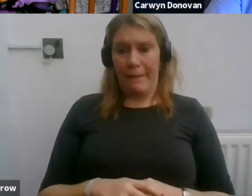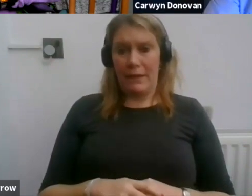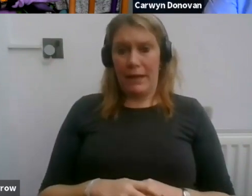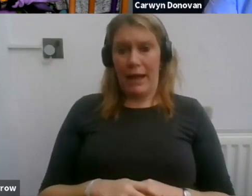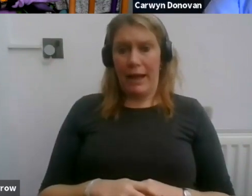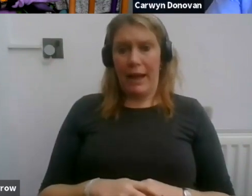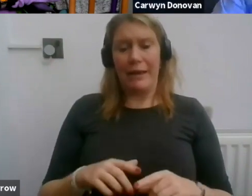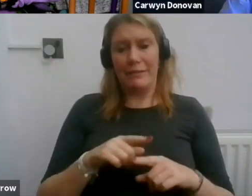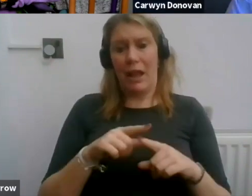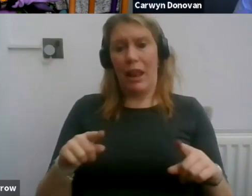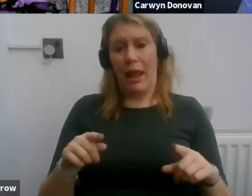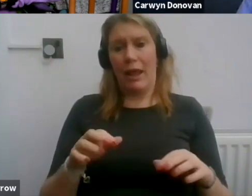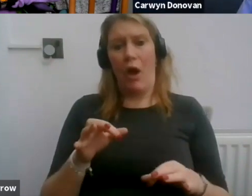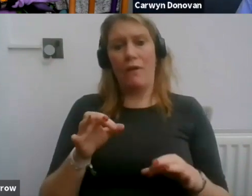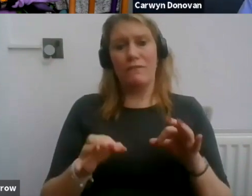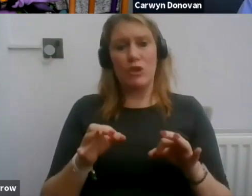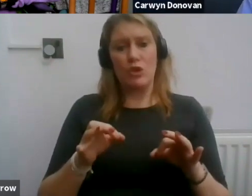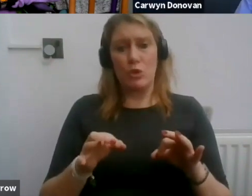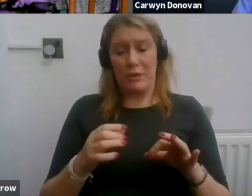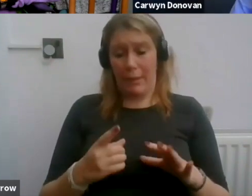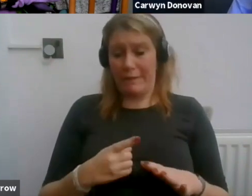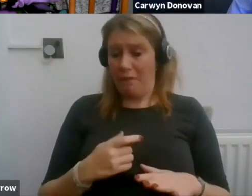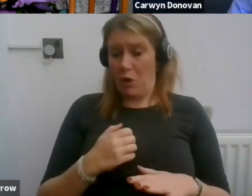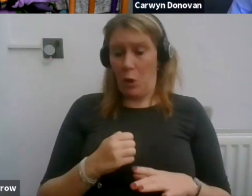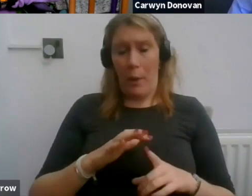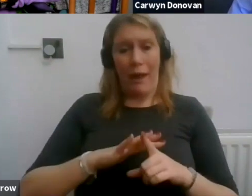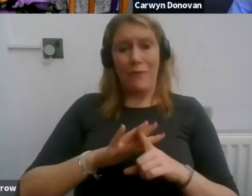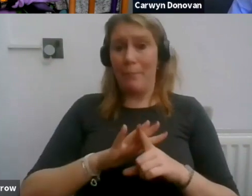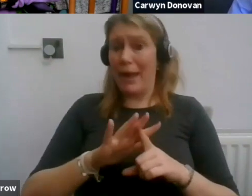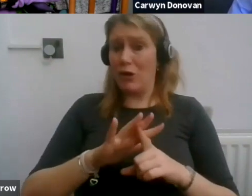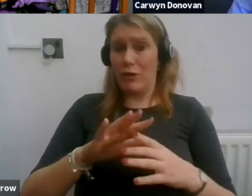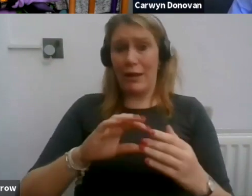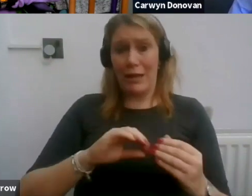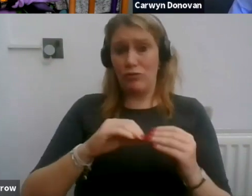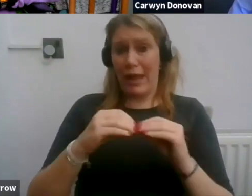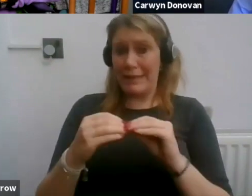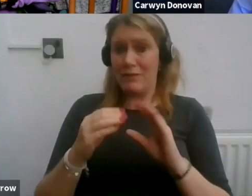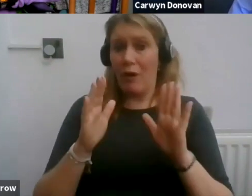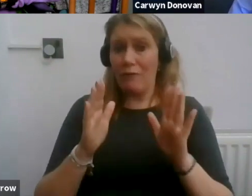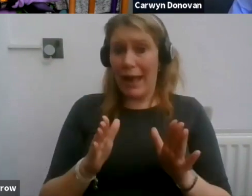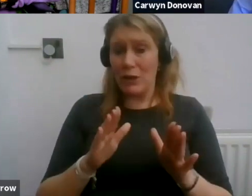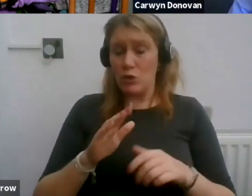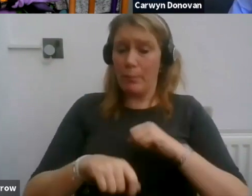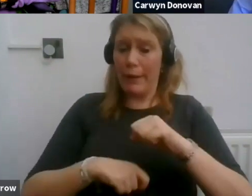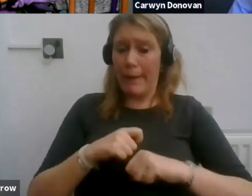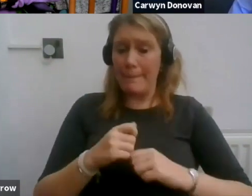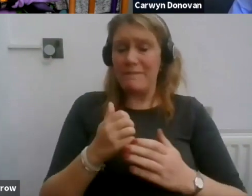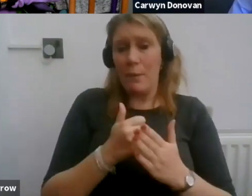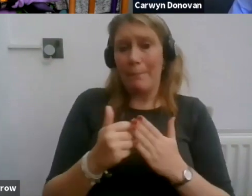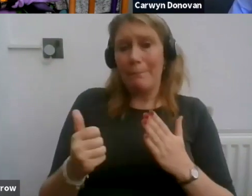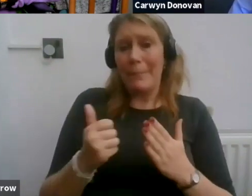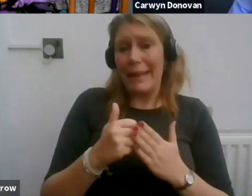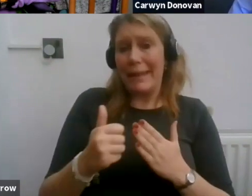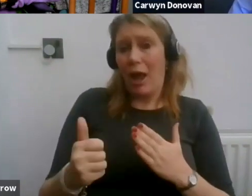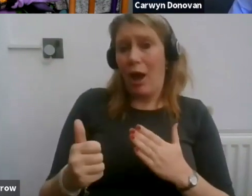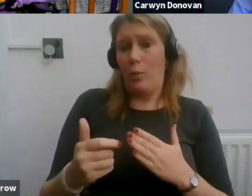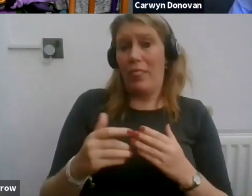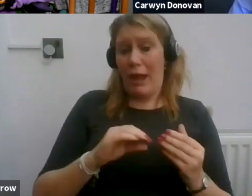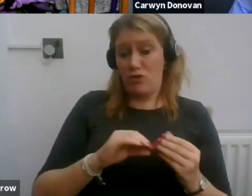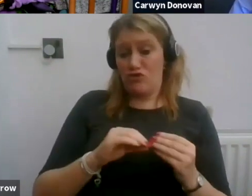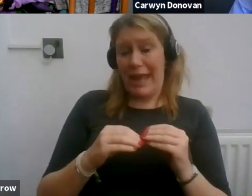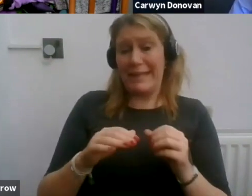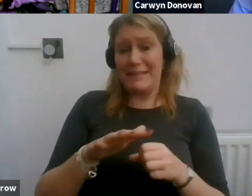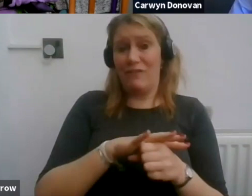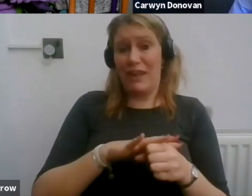have a background in the creative sector. I've had to become familiar with the industry over the last couple of years. And I